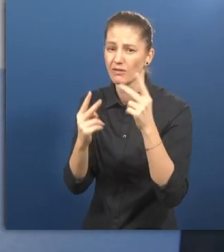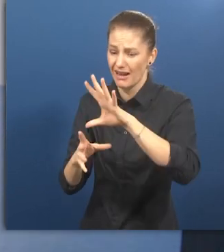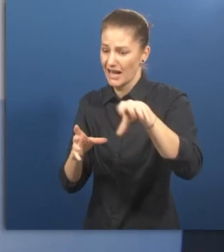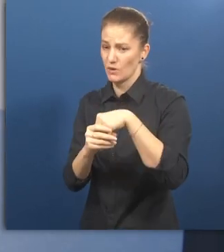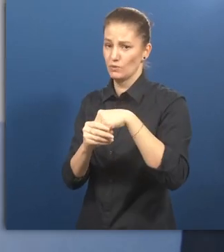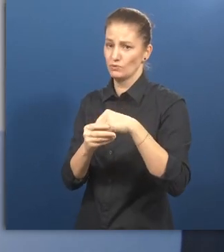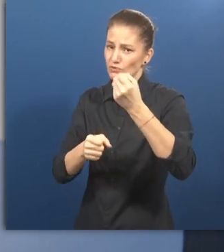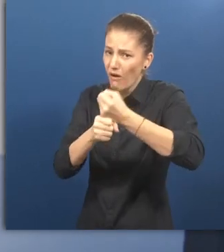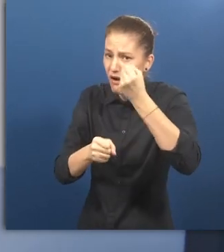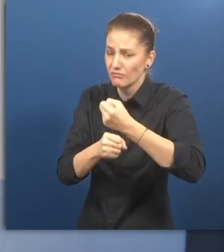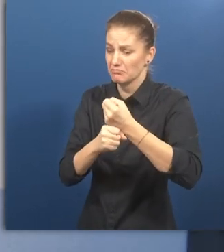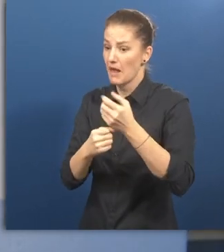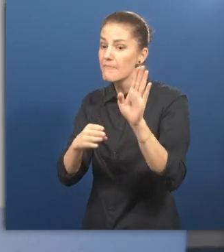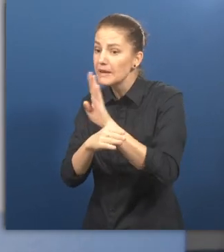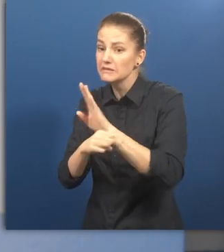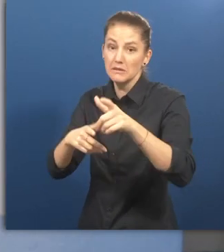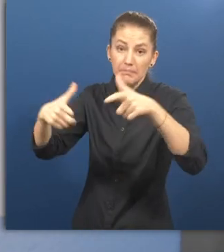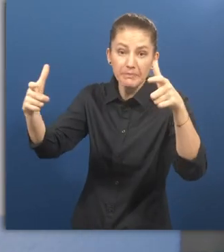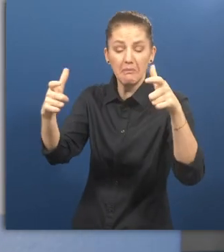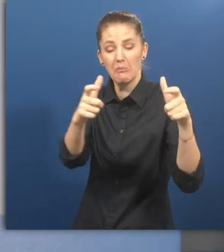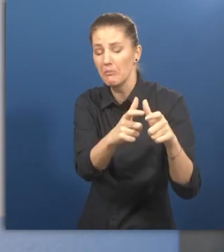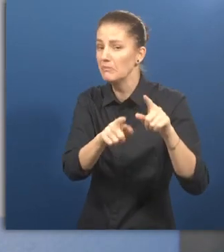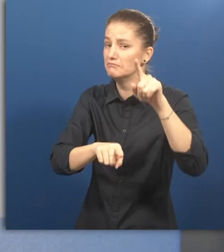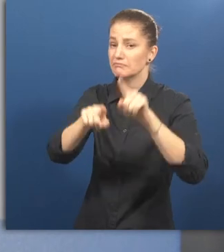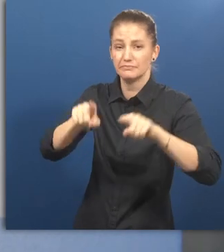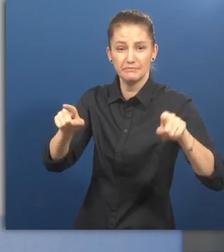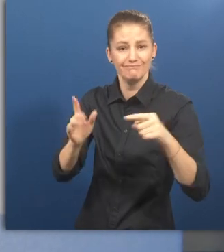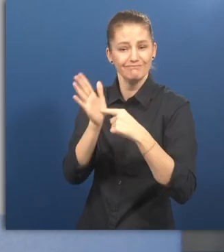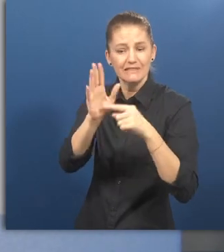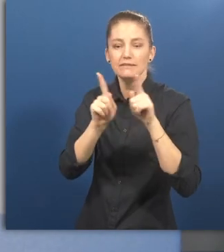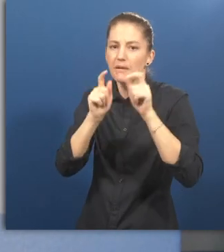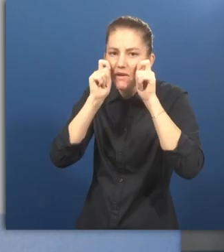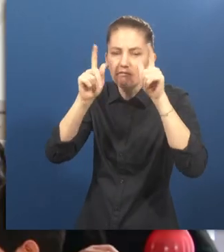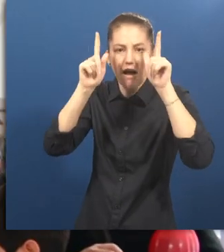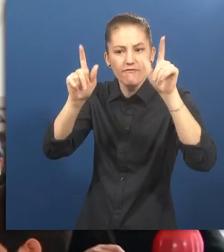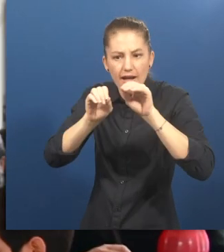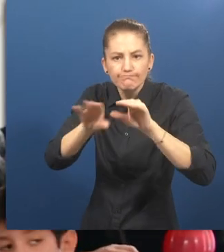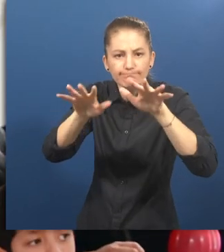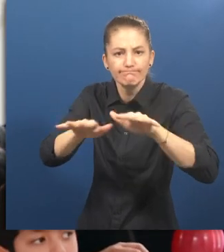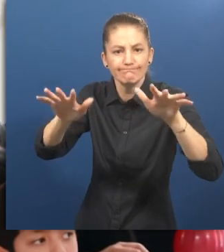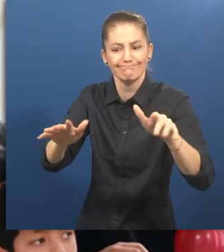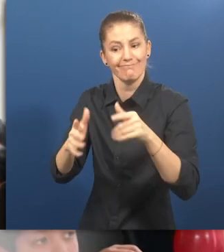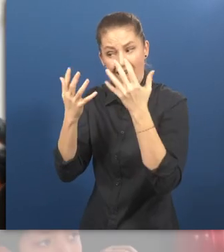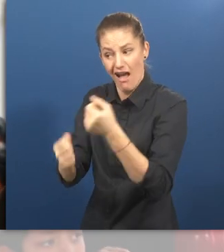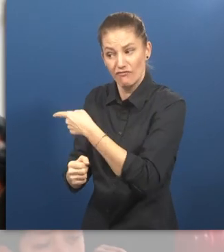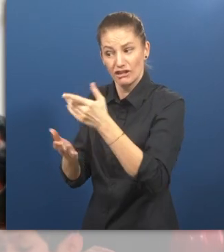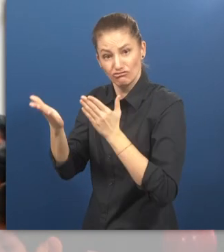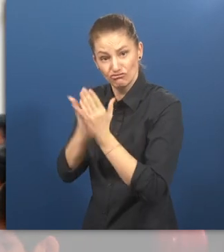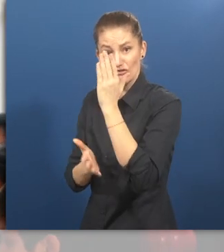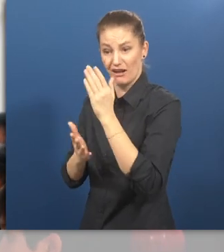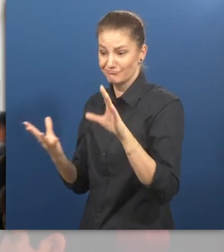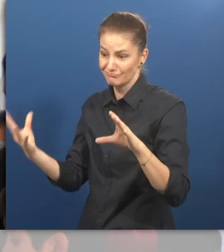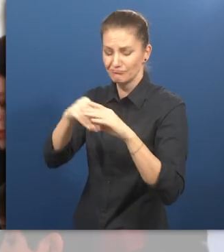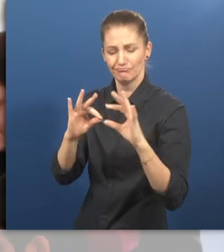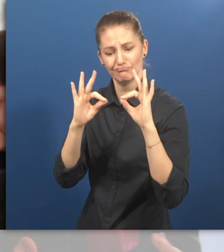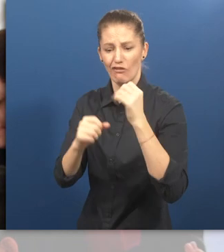awareness on the right of persons with disabilities to dignified employment opportunity. How did this